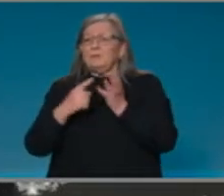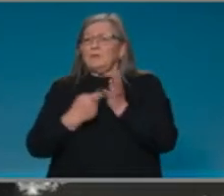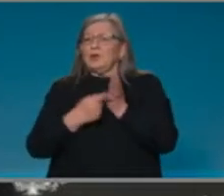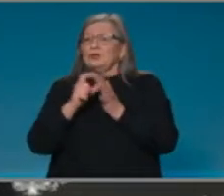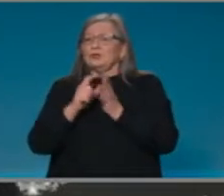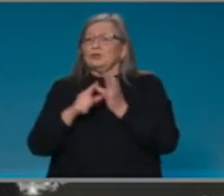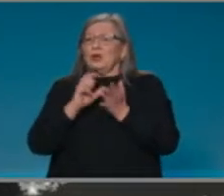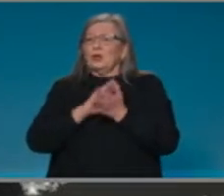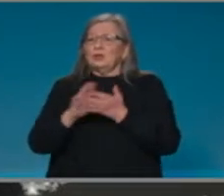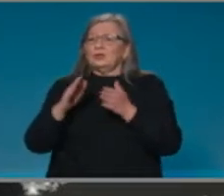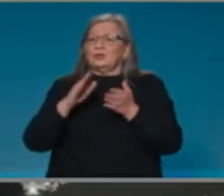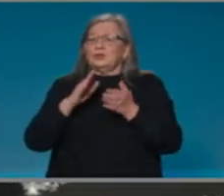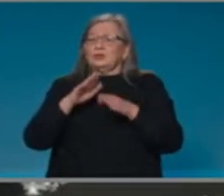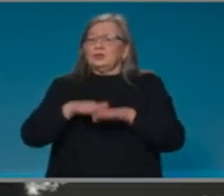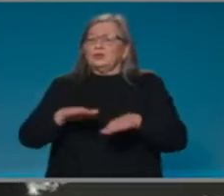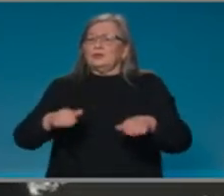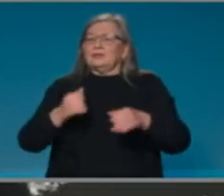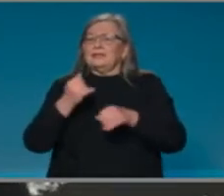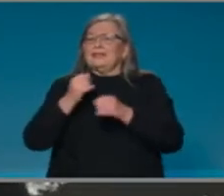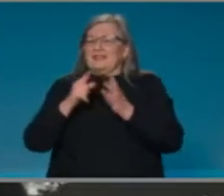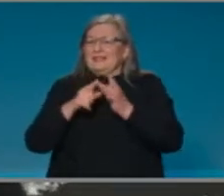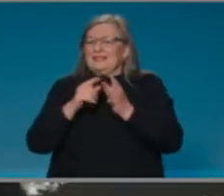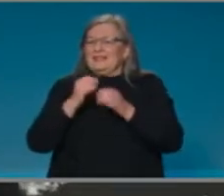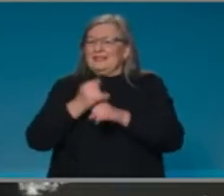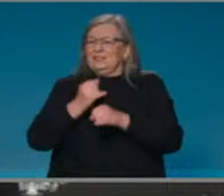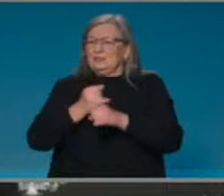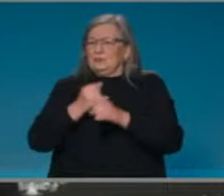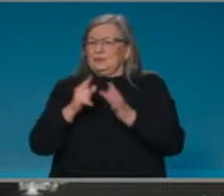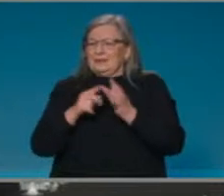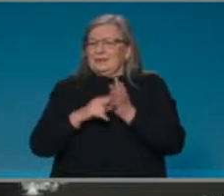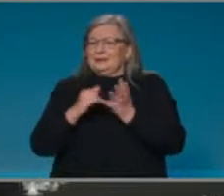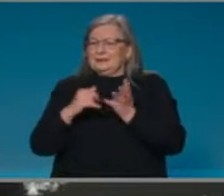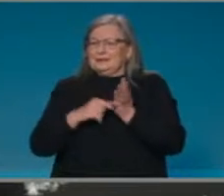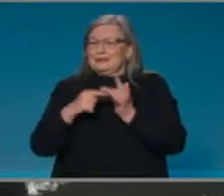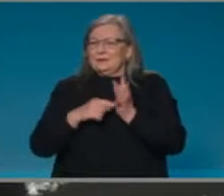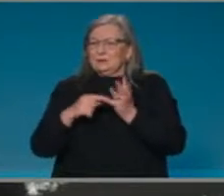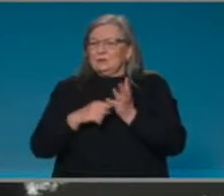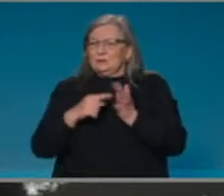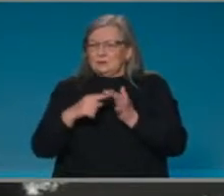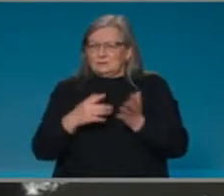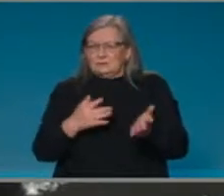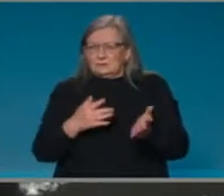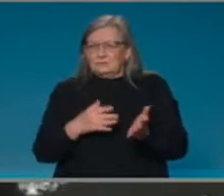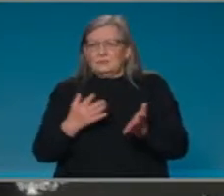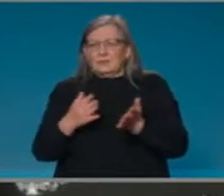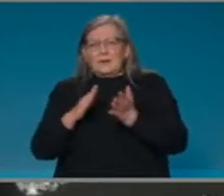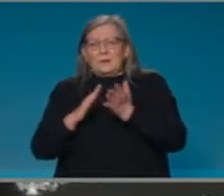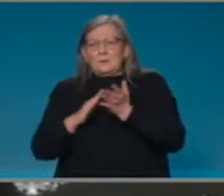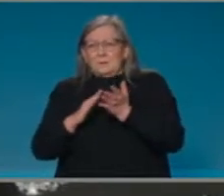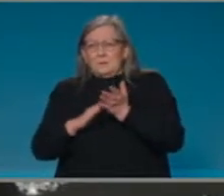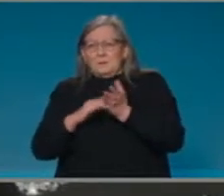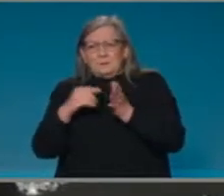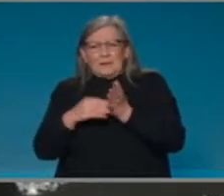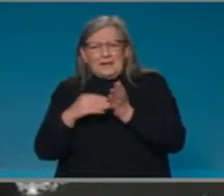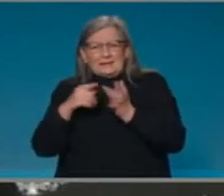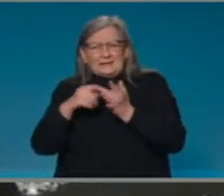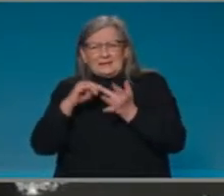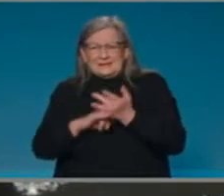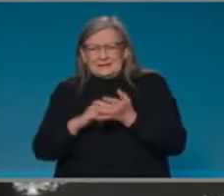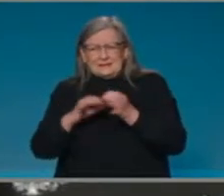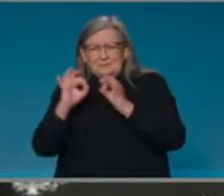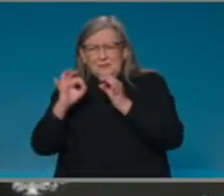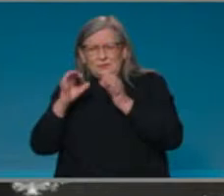the Menzies Research Institute Institute in the Northern Territory, over